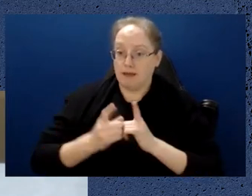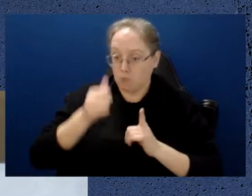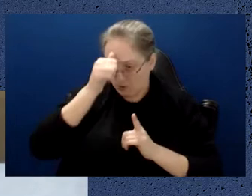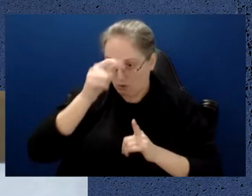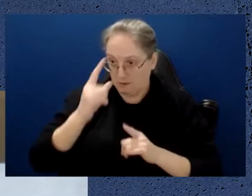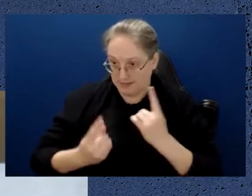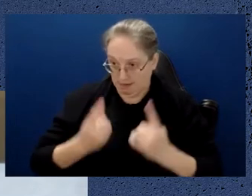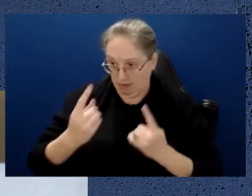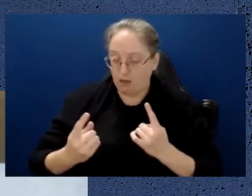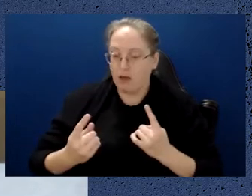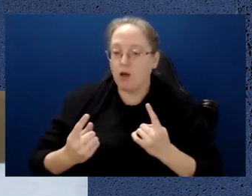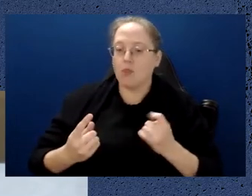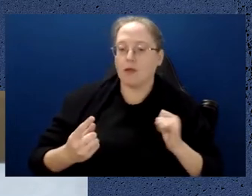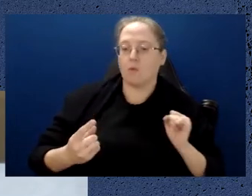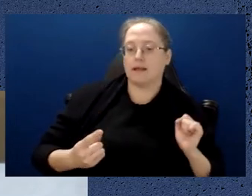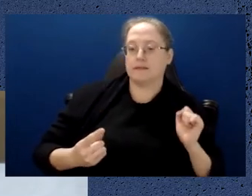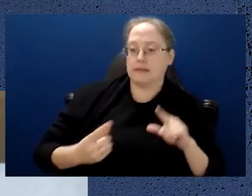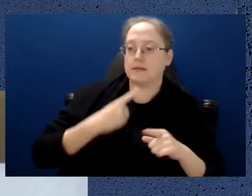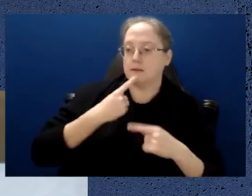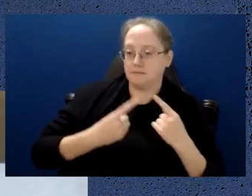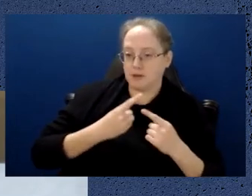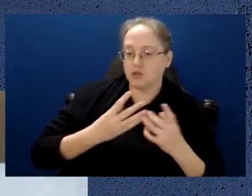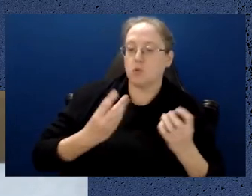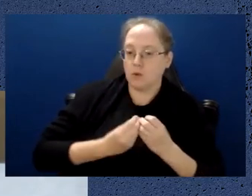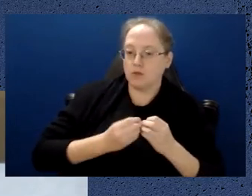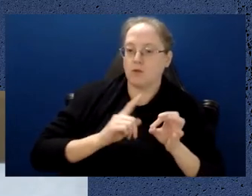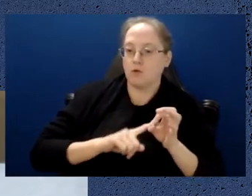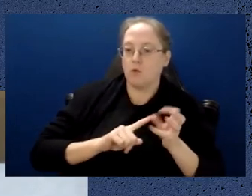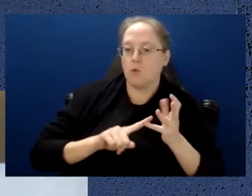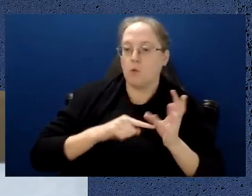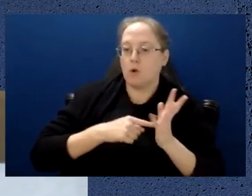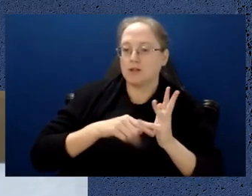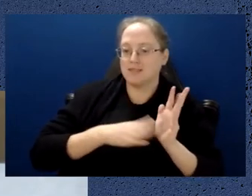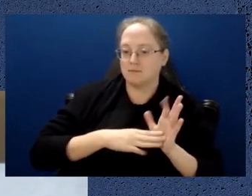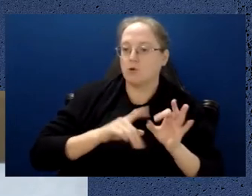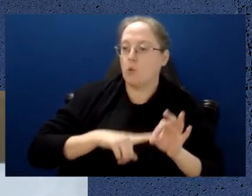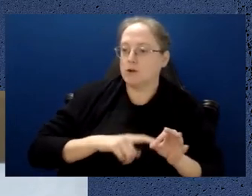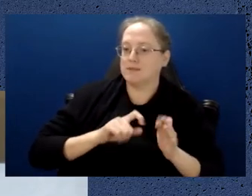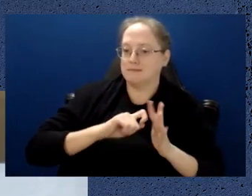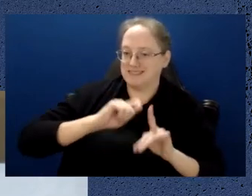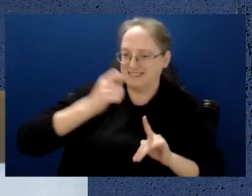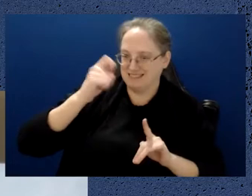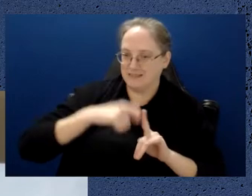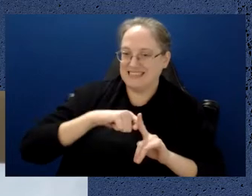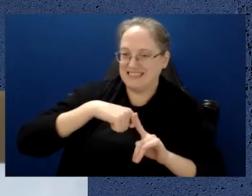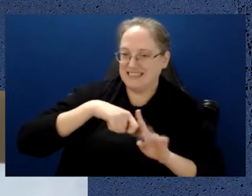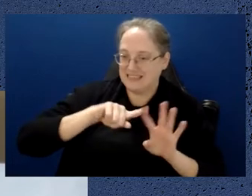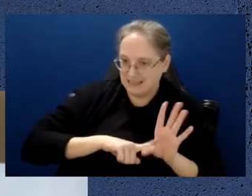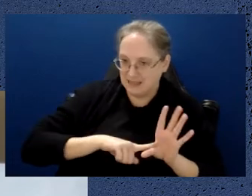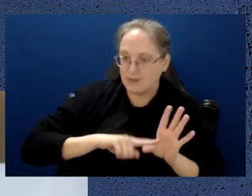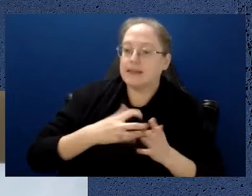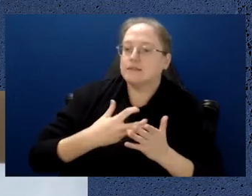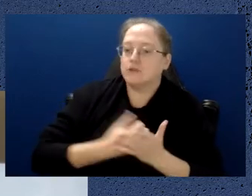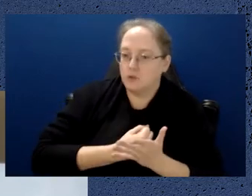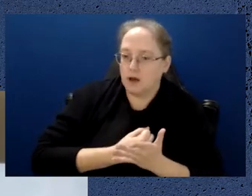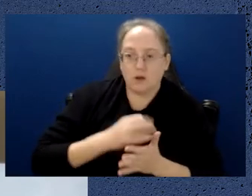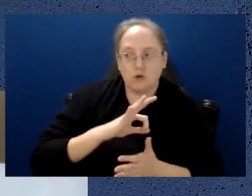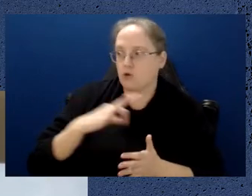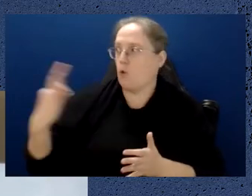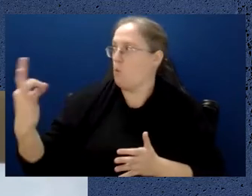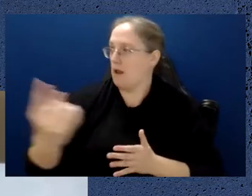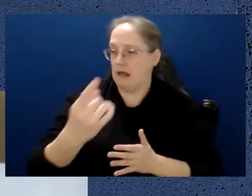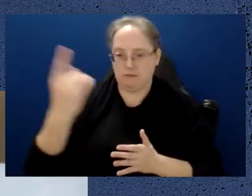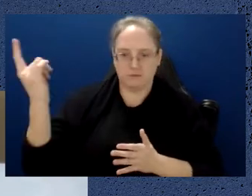can then use quantum mechanical techniques to transmit those keys and use protocols that, as Hugh said, are provably